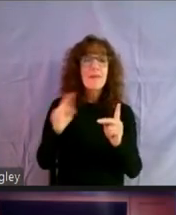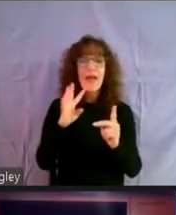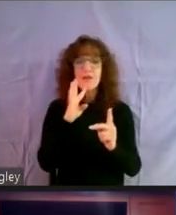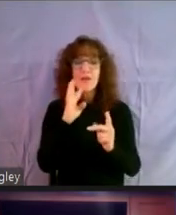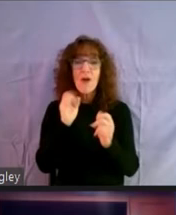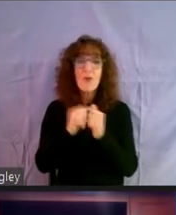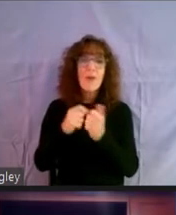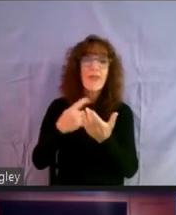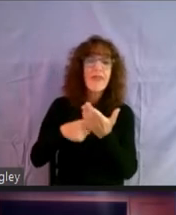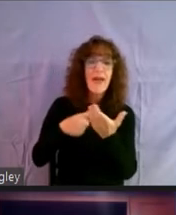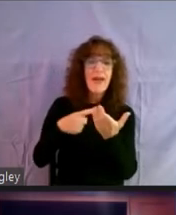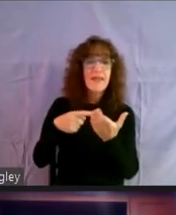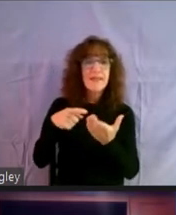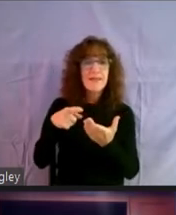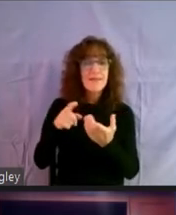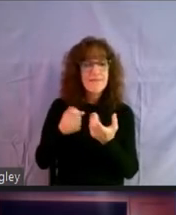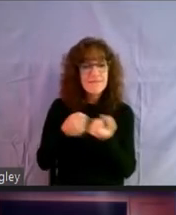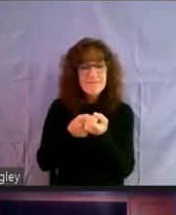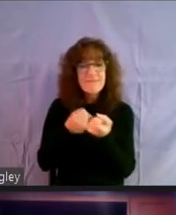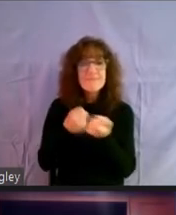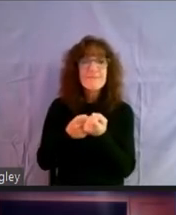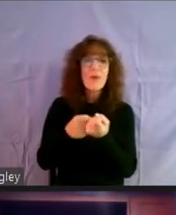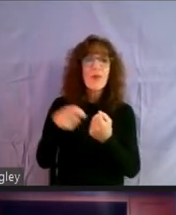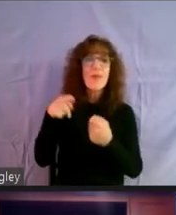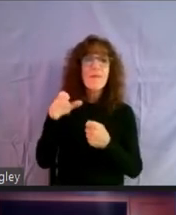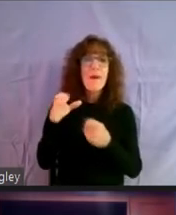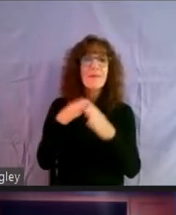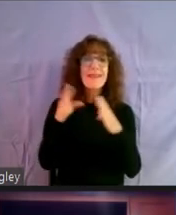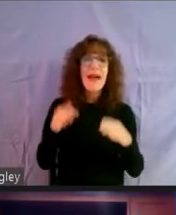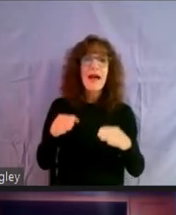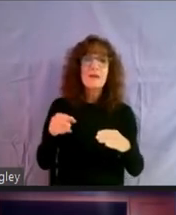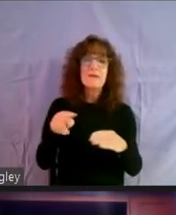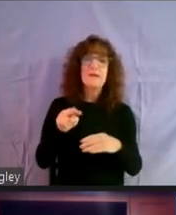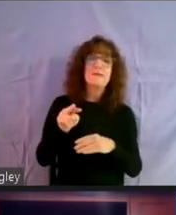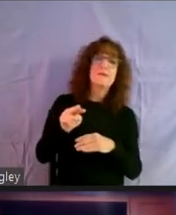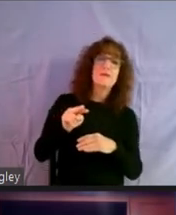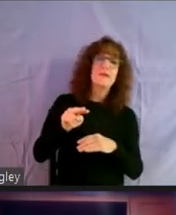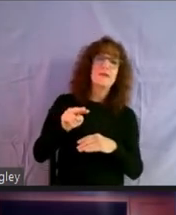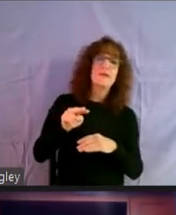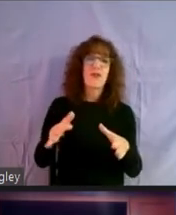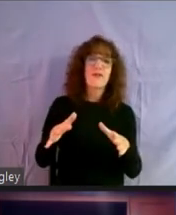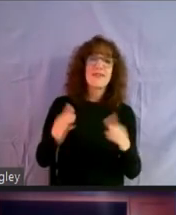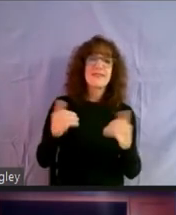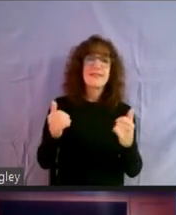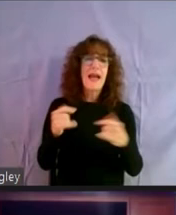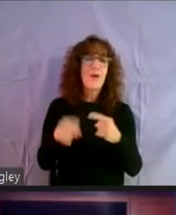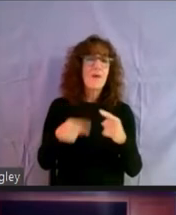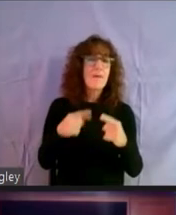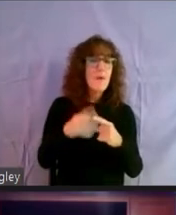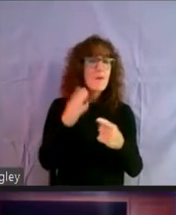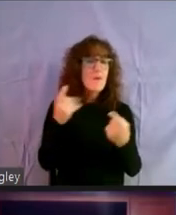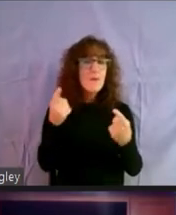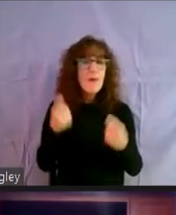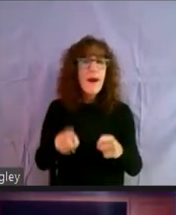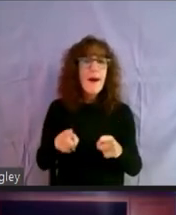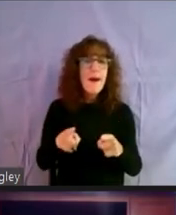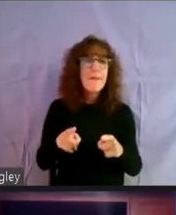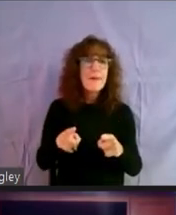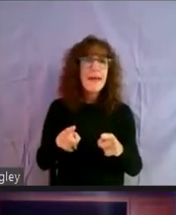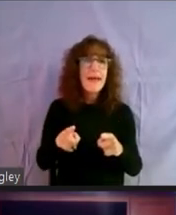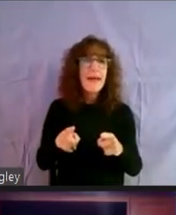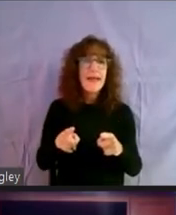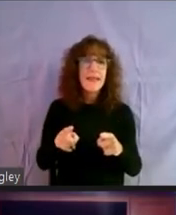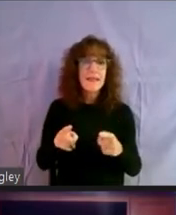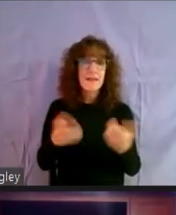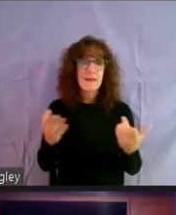subsidized and public housing are very leery right now about where they're going to be, or are they going